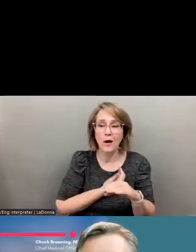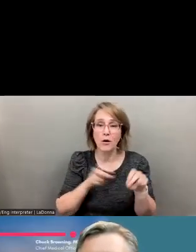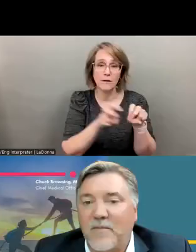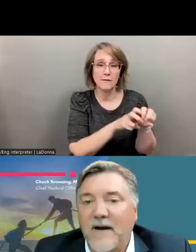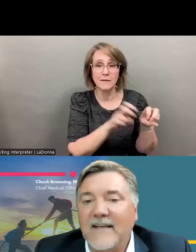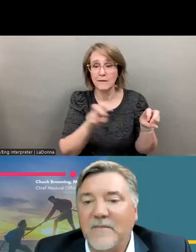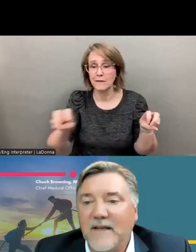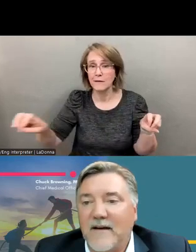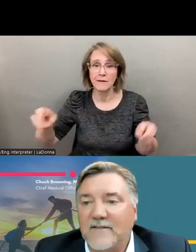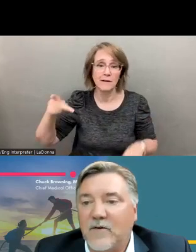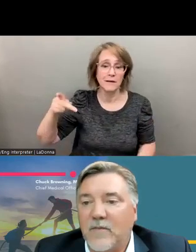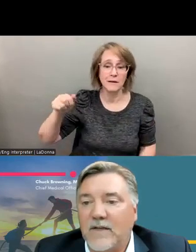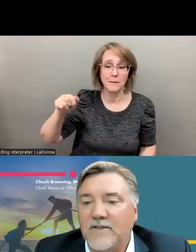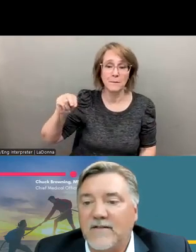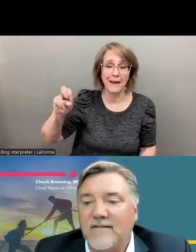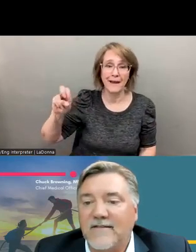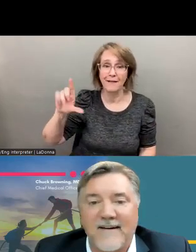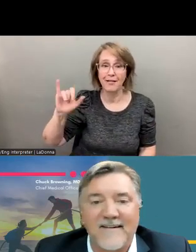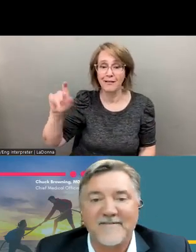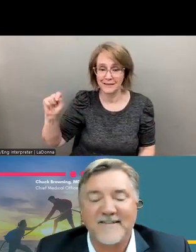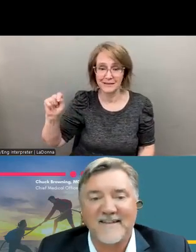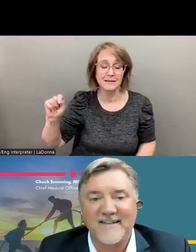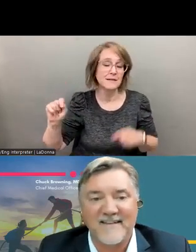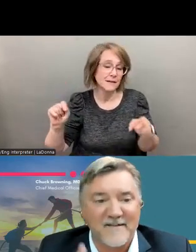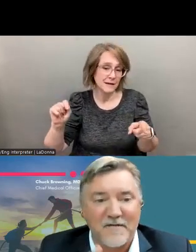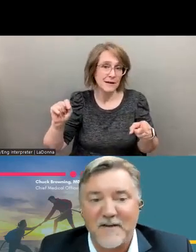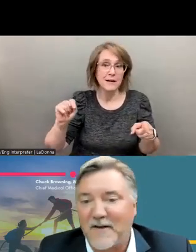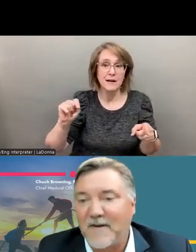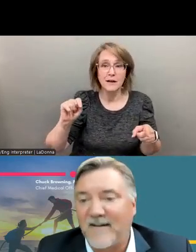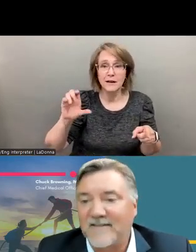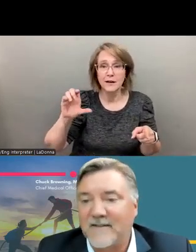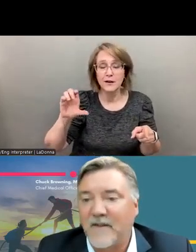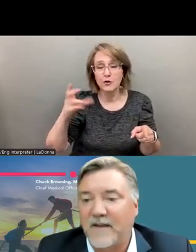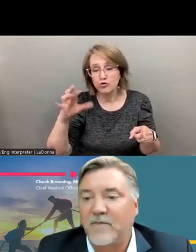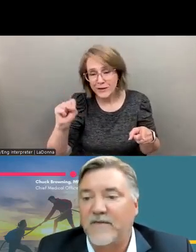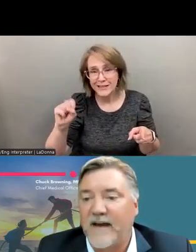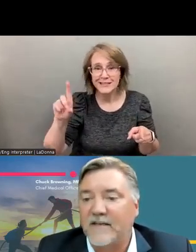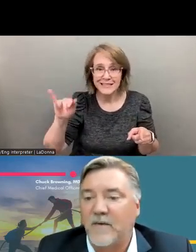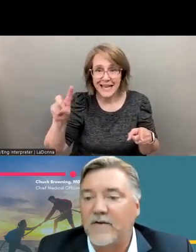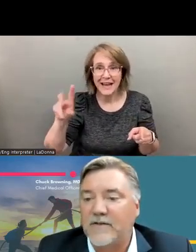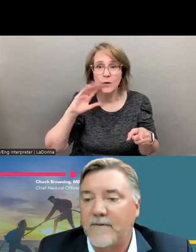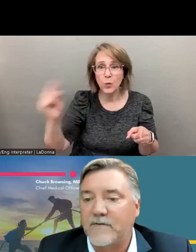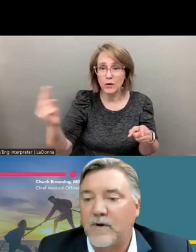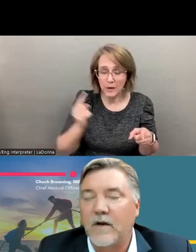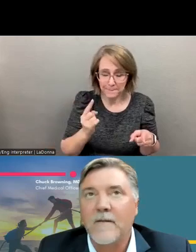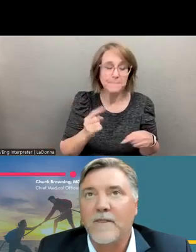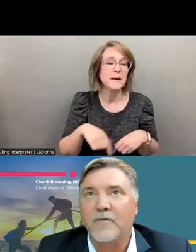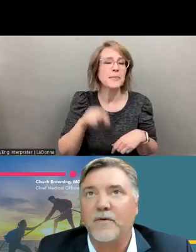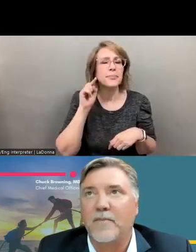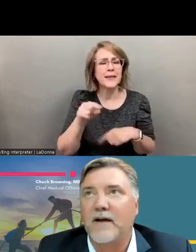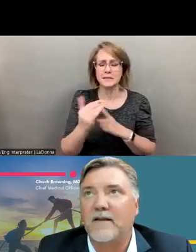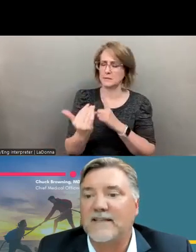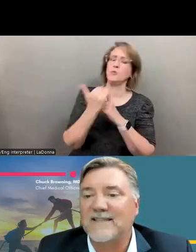but I, this reminded me, uh, so much, um, Phil about some of the things that we've had in some other topics where